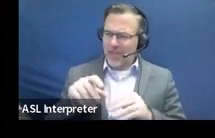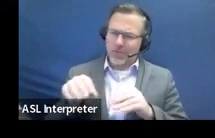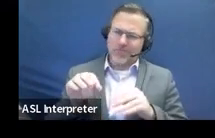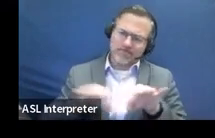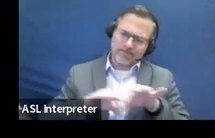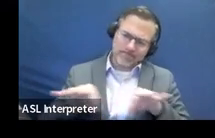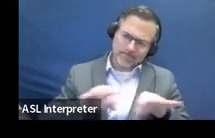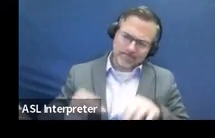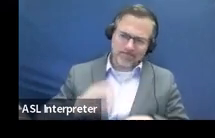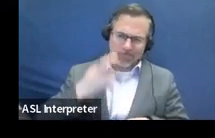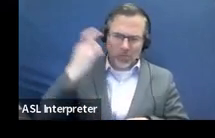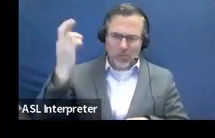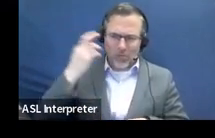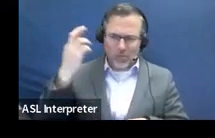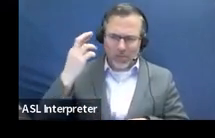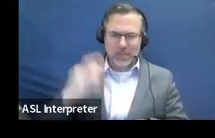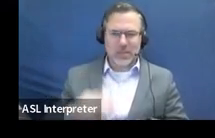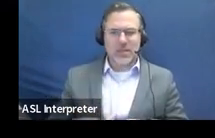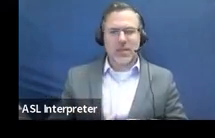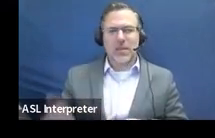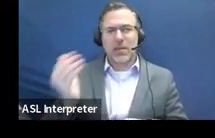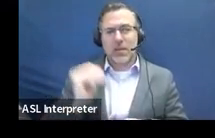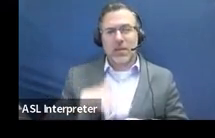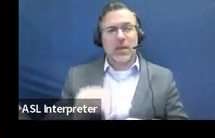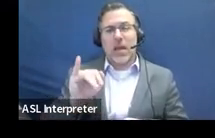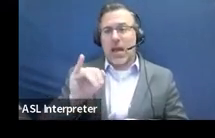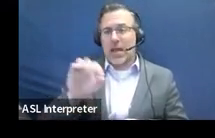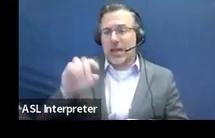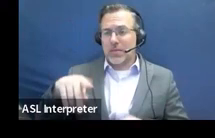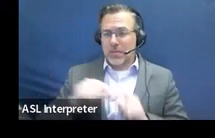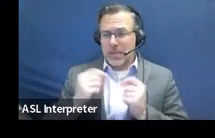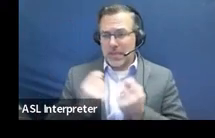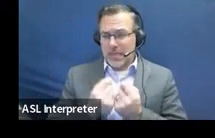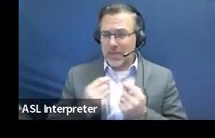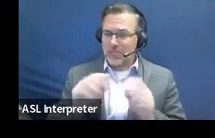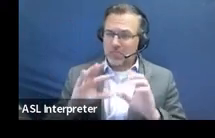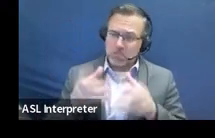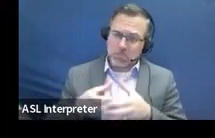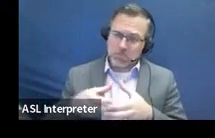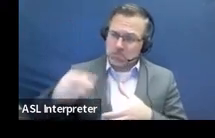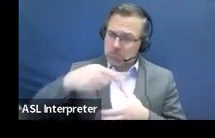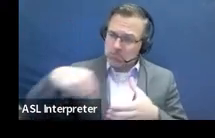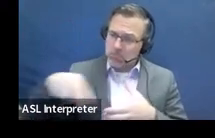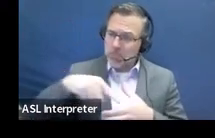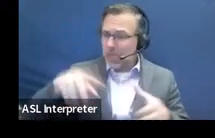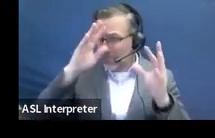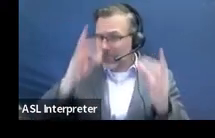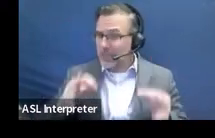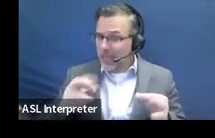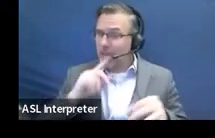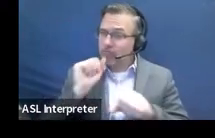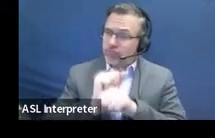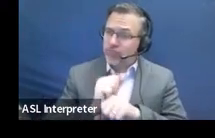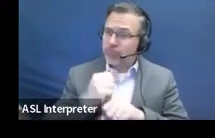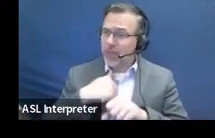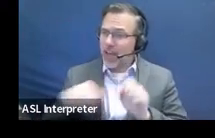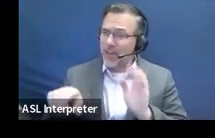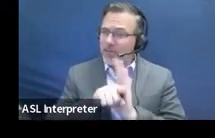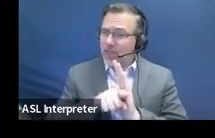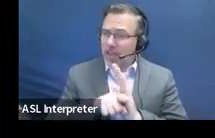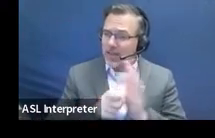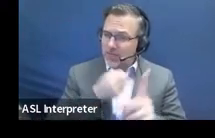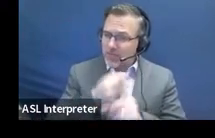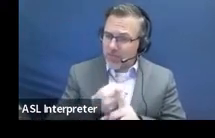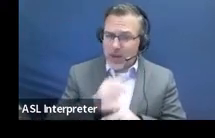And then moving on, has the IEP team determined that there is an adverse effect? Then you would check yes, no,